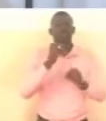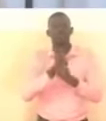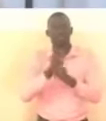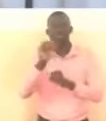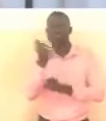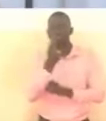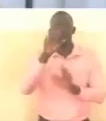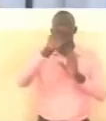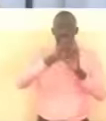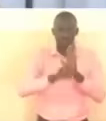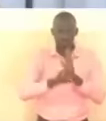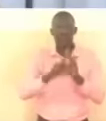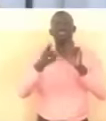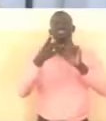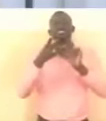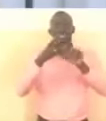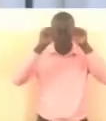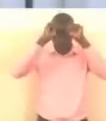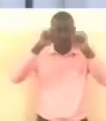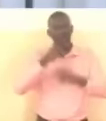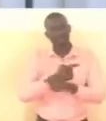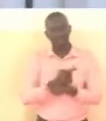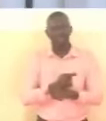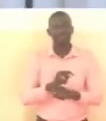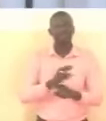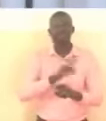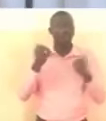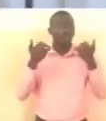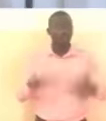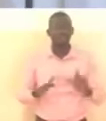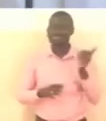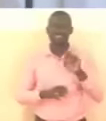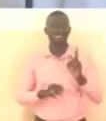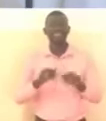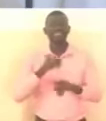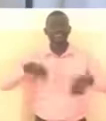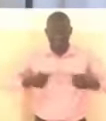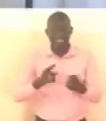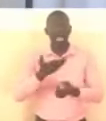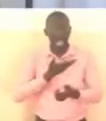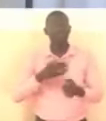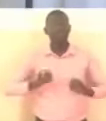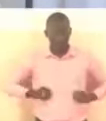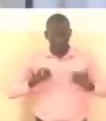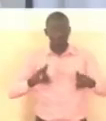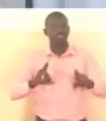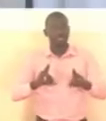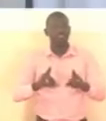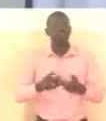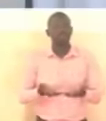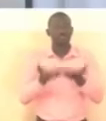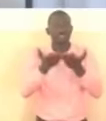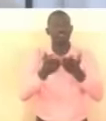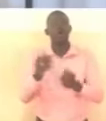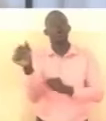new constitution for the third republic all is not lost since we still have the opportunity to produce